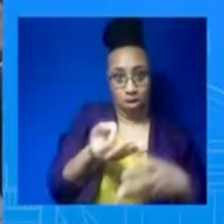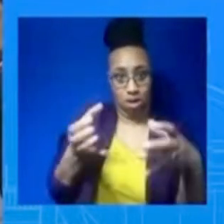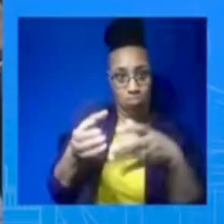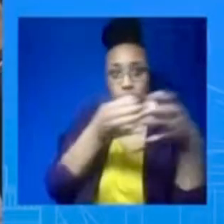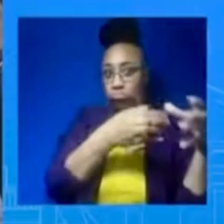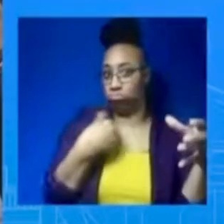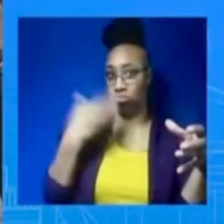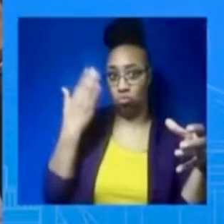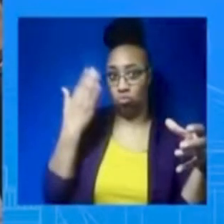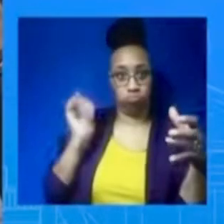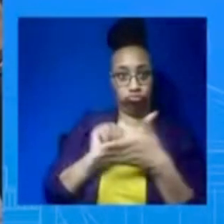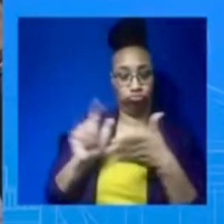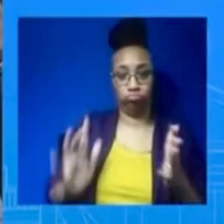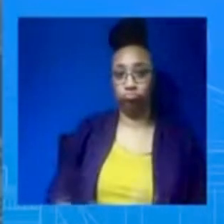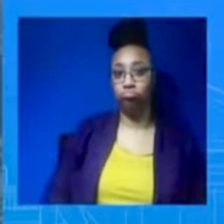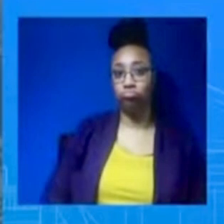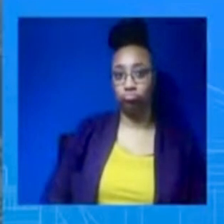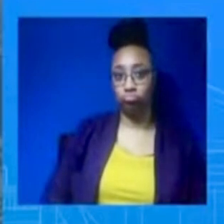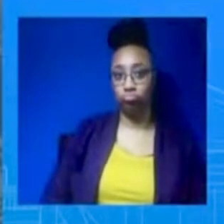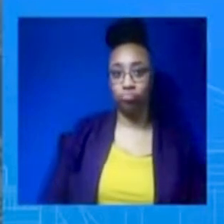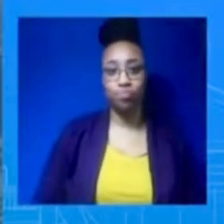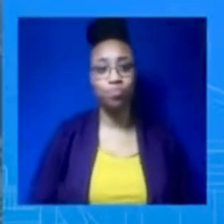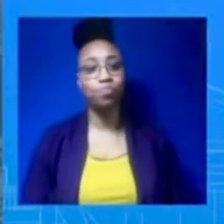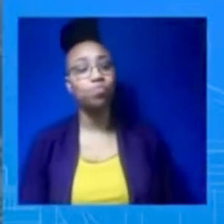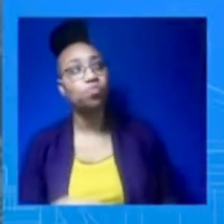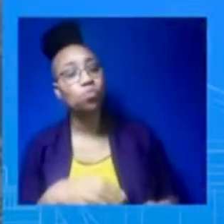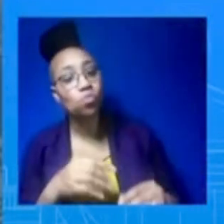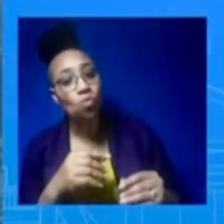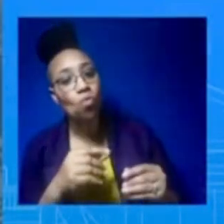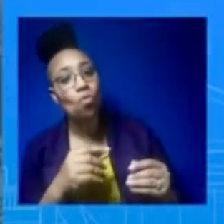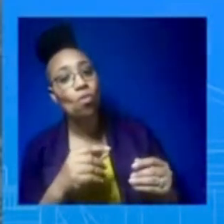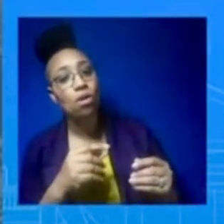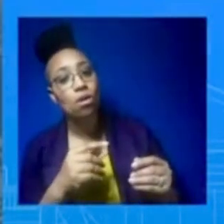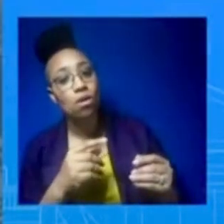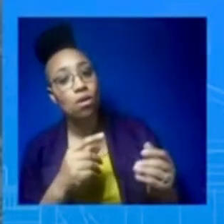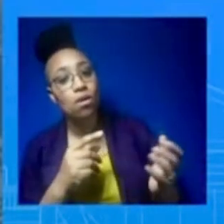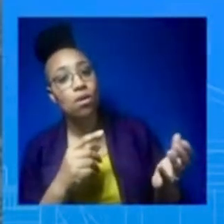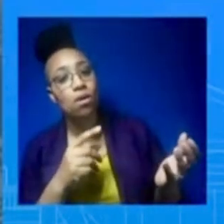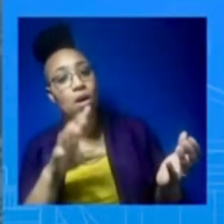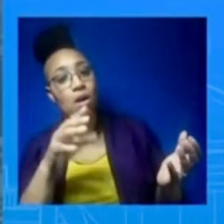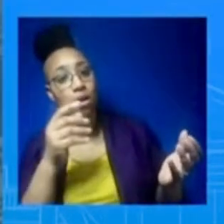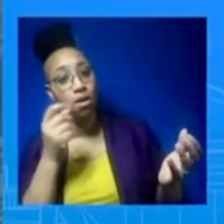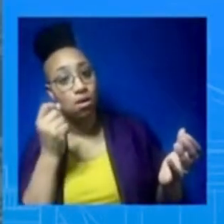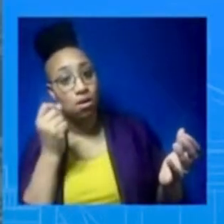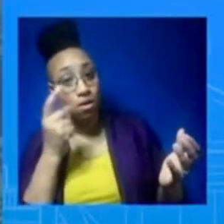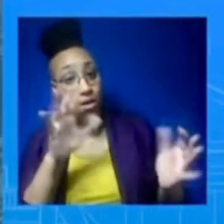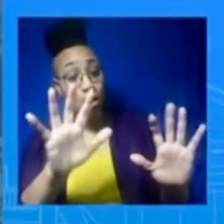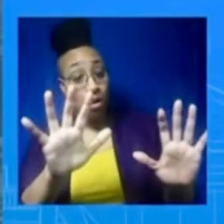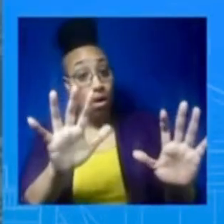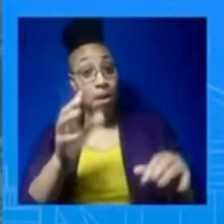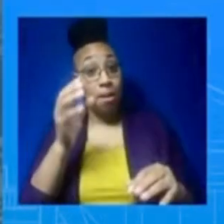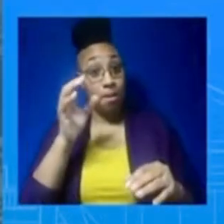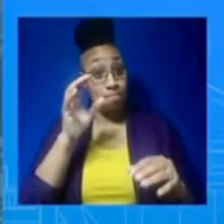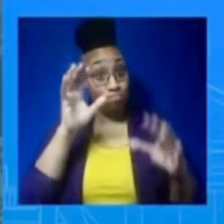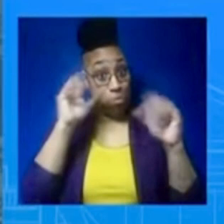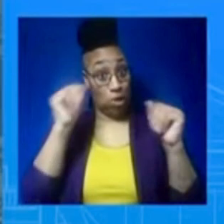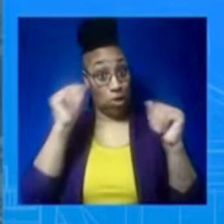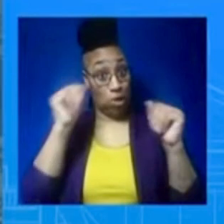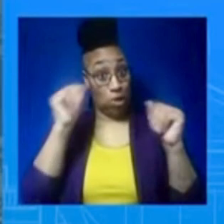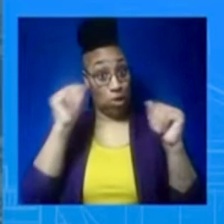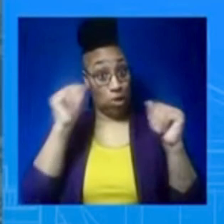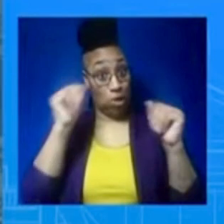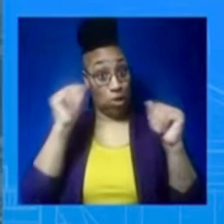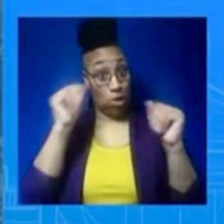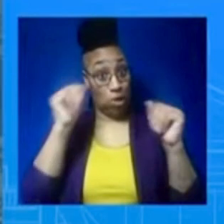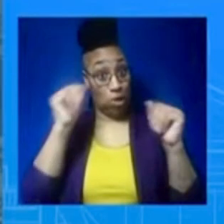then just one follow I did say in my opening statement that he will reach out to Prime Minister Sunak, he will reach out to Prime Minister Maloney of Italy, and he'll talk to